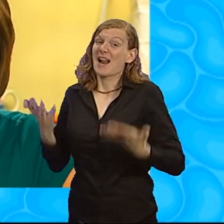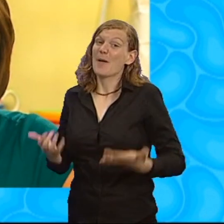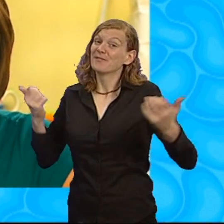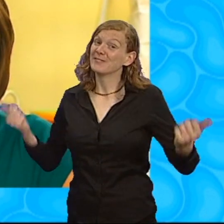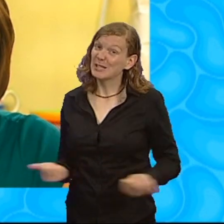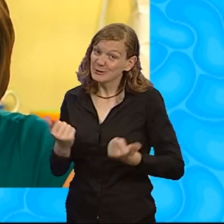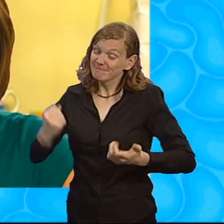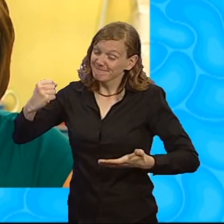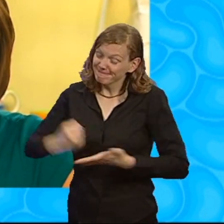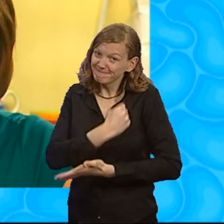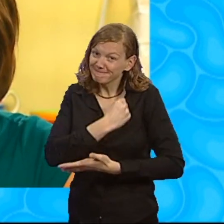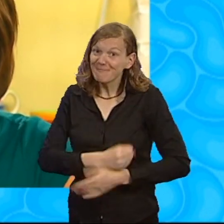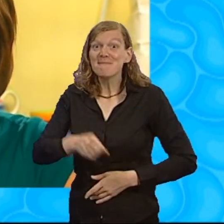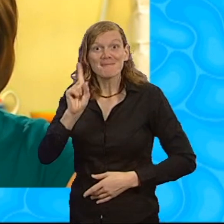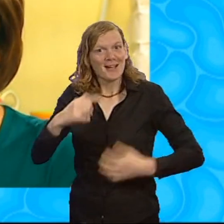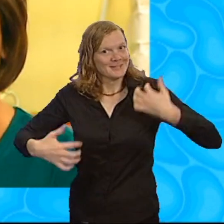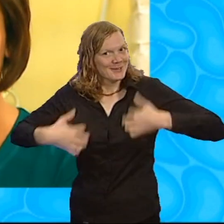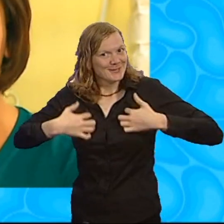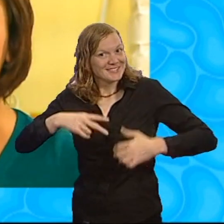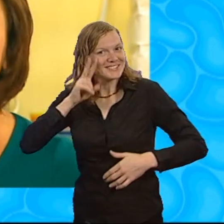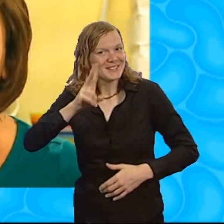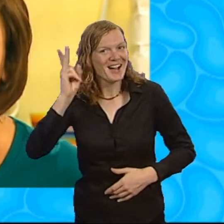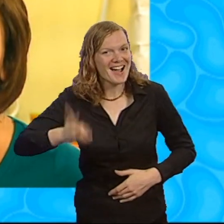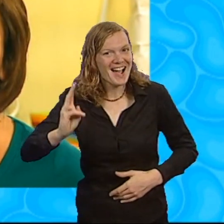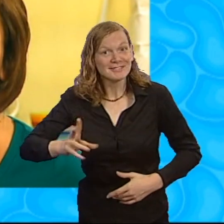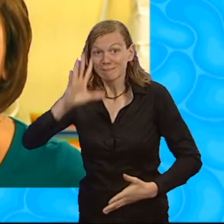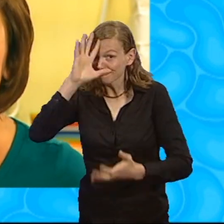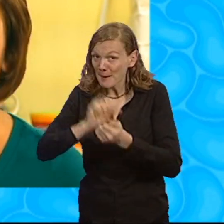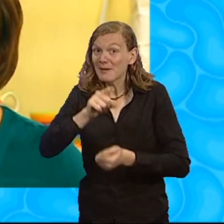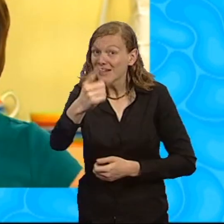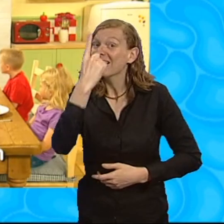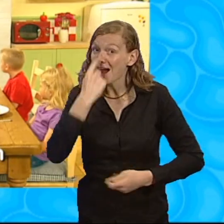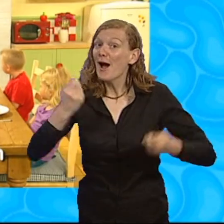I can't wait to see you all again soon. And remember, you can cook too!